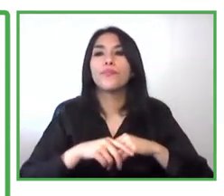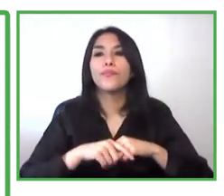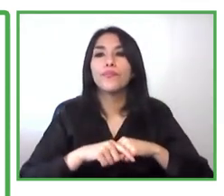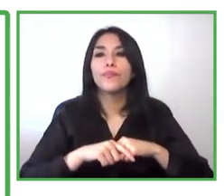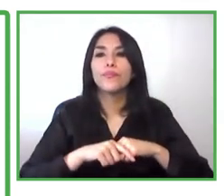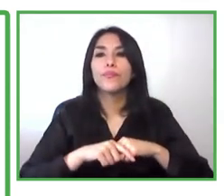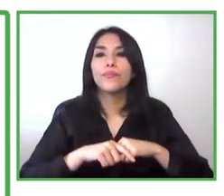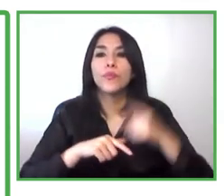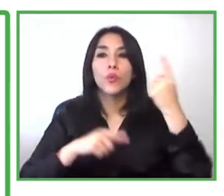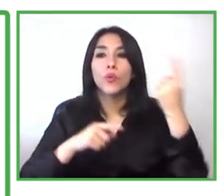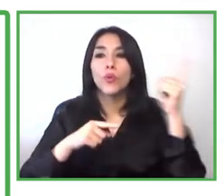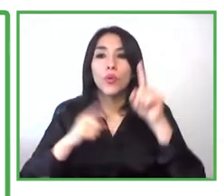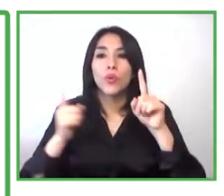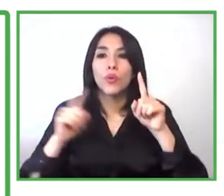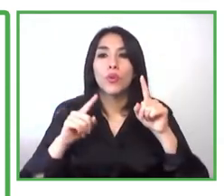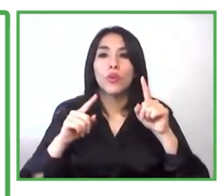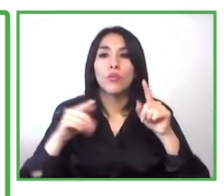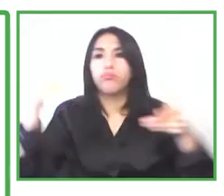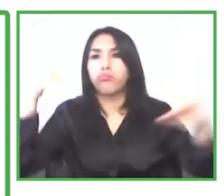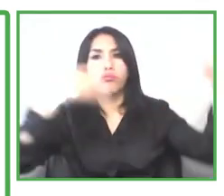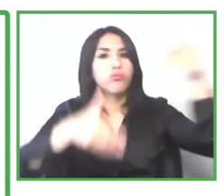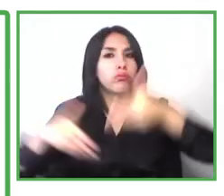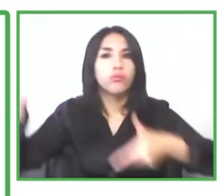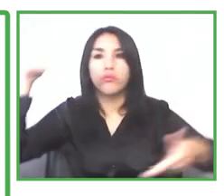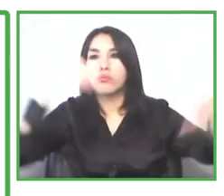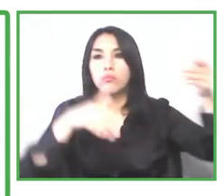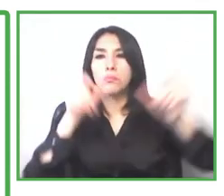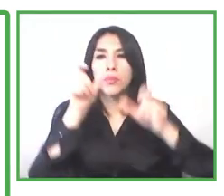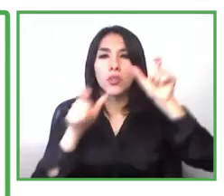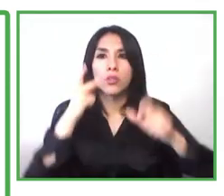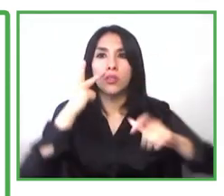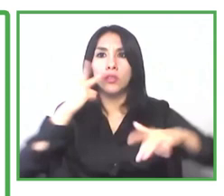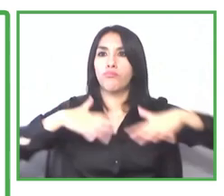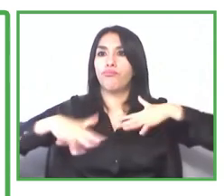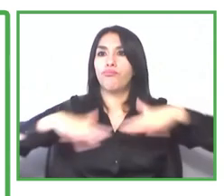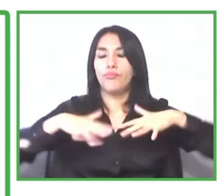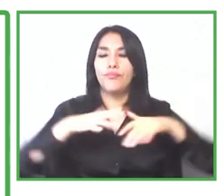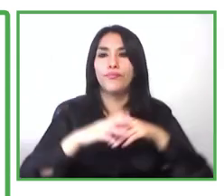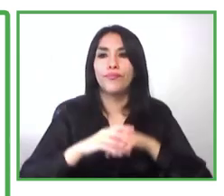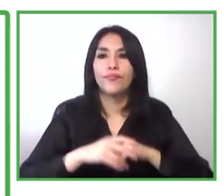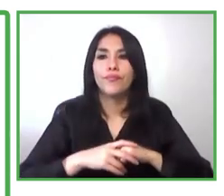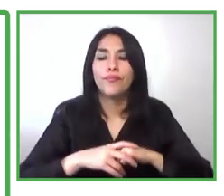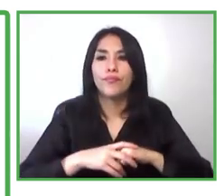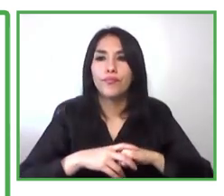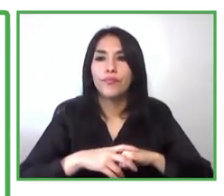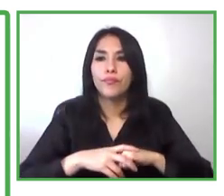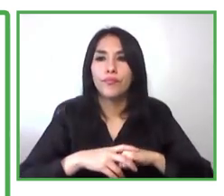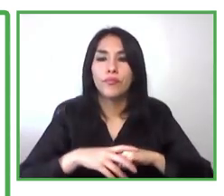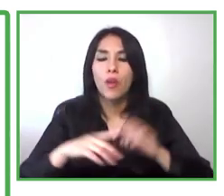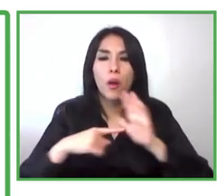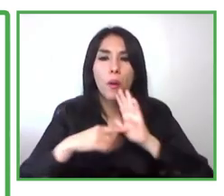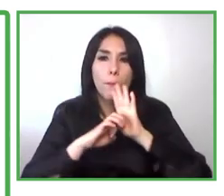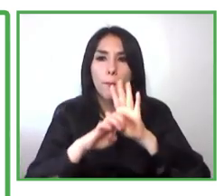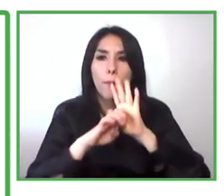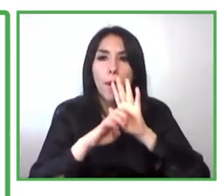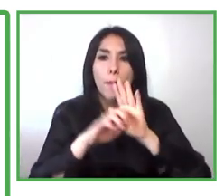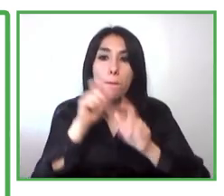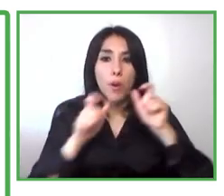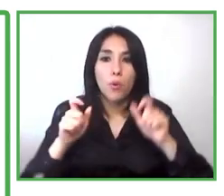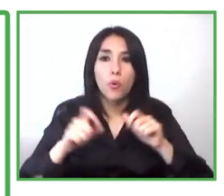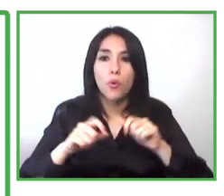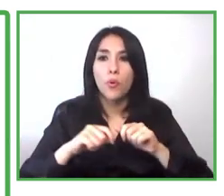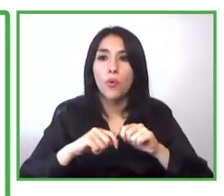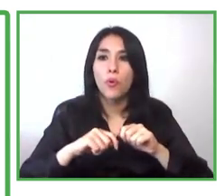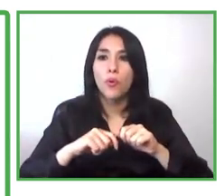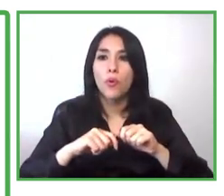people uh to to uh to go to these programs and to see the programs and to to to